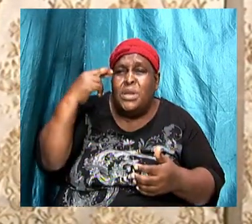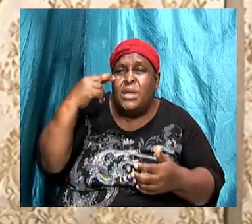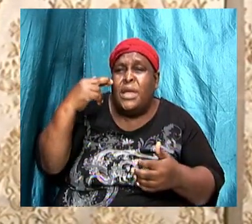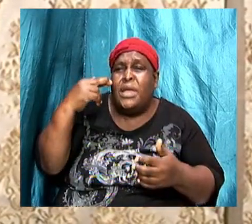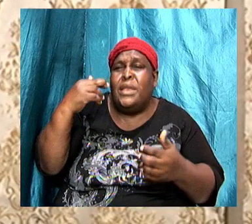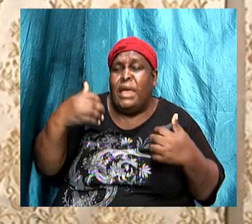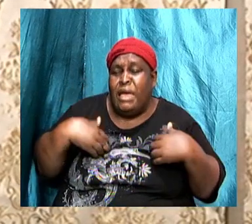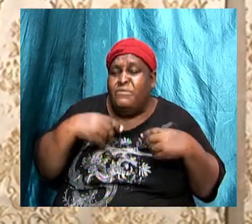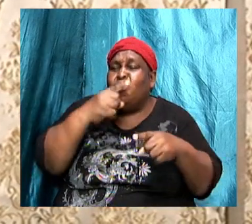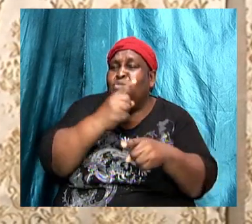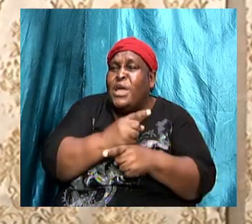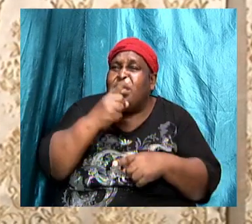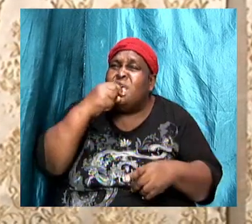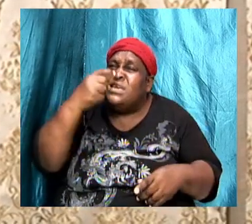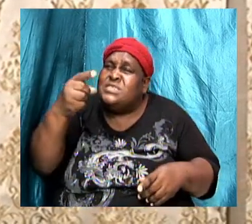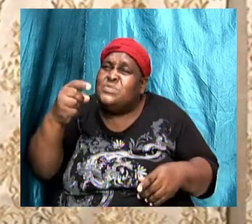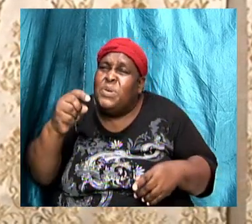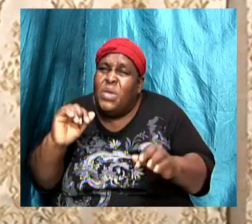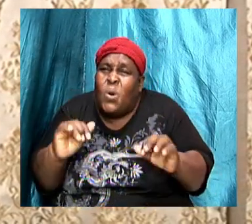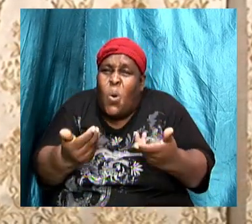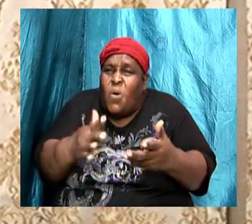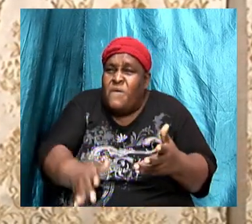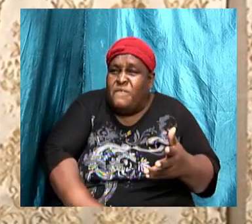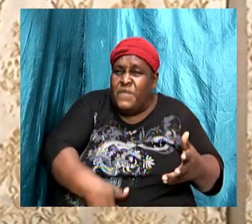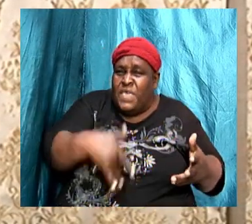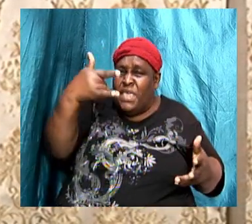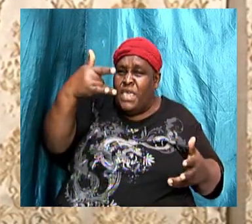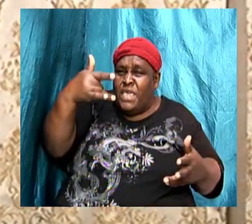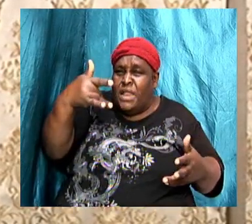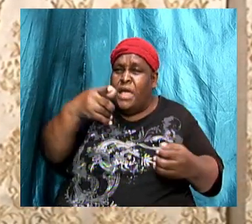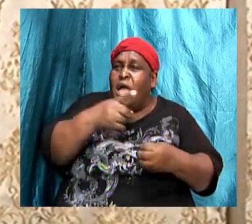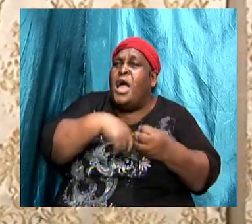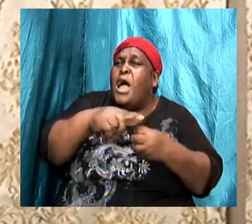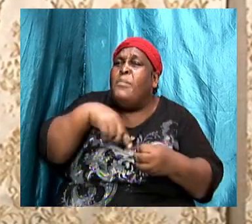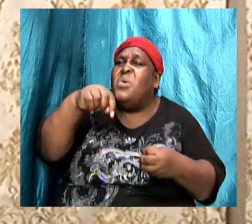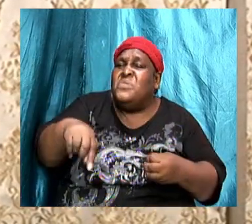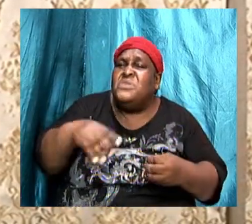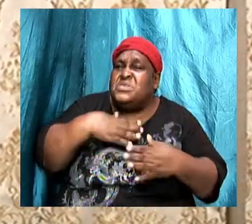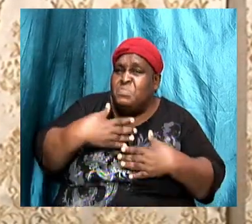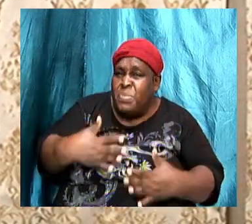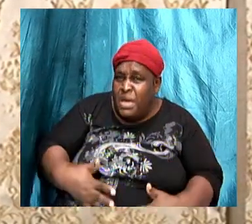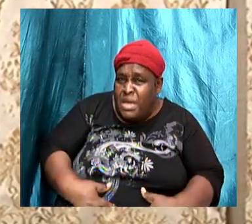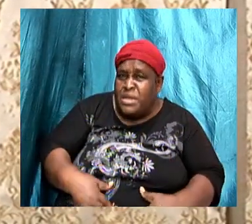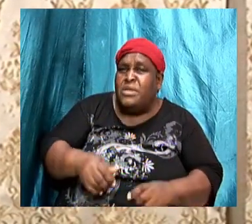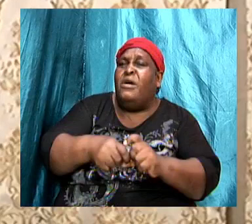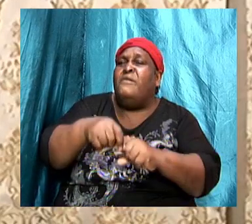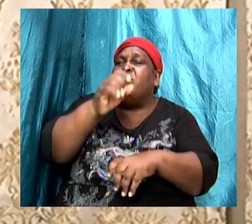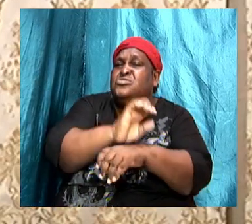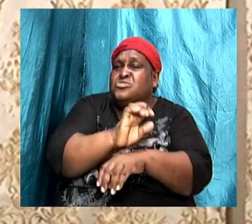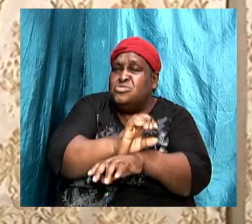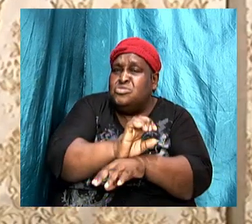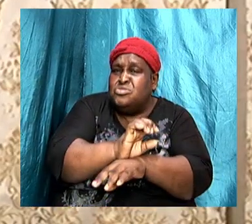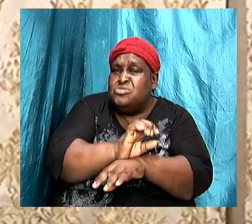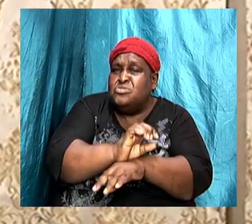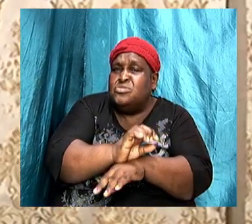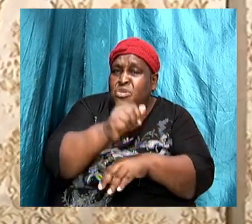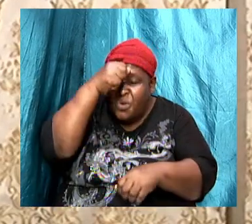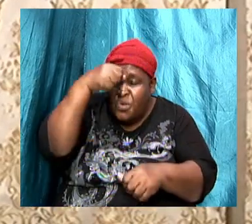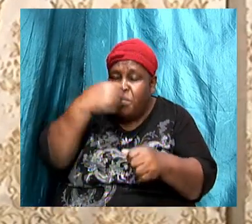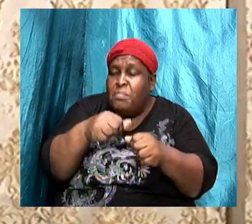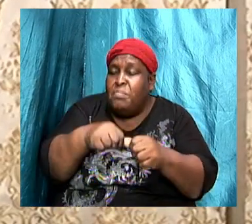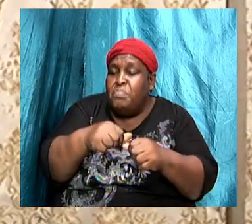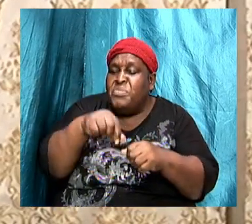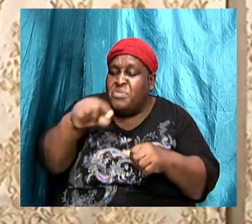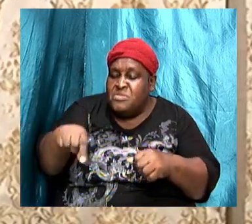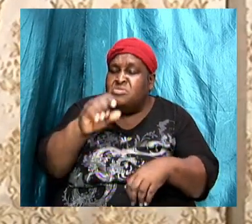feel against this august body. Remember that it is the church of the living God,